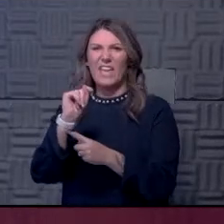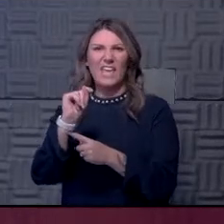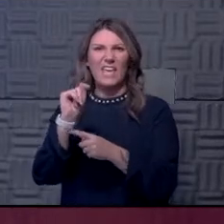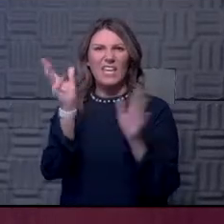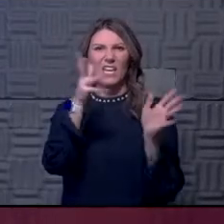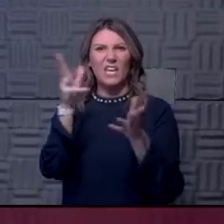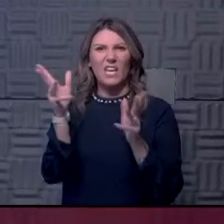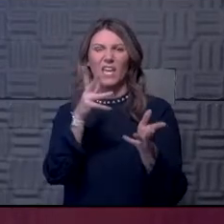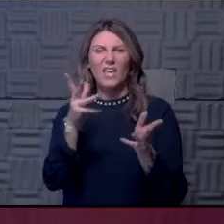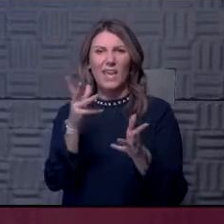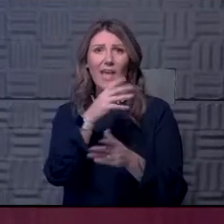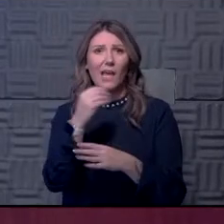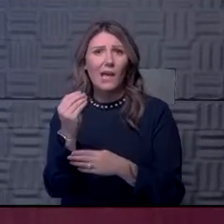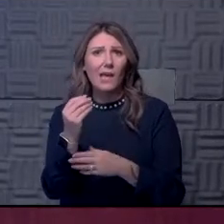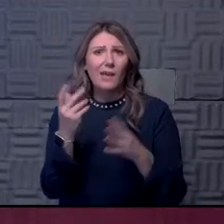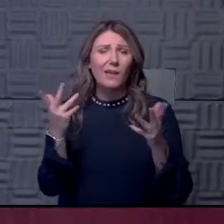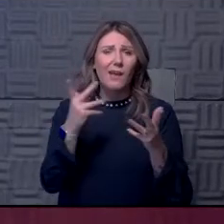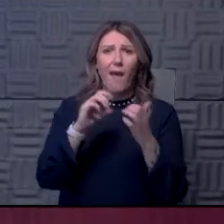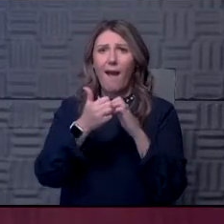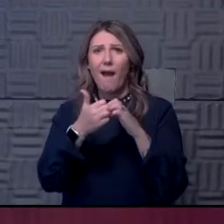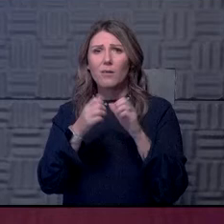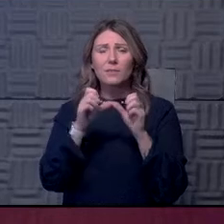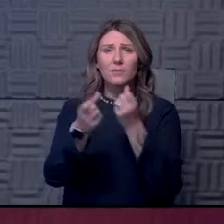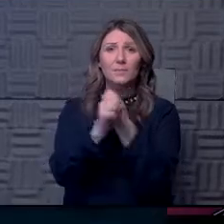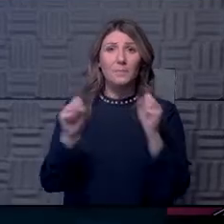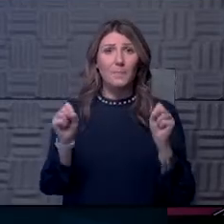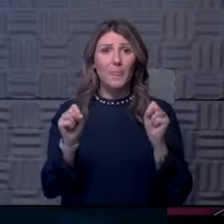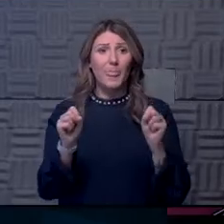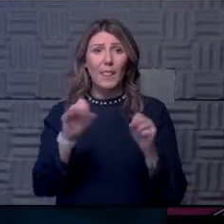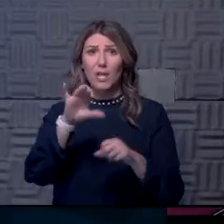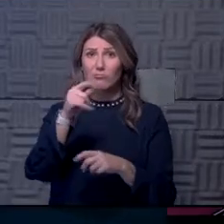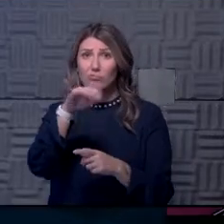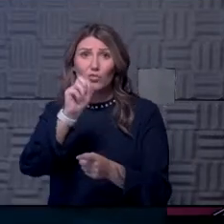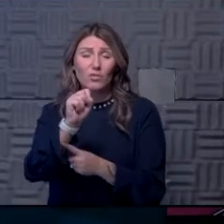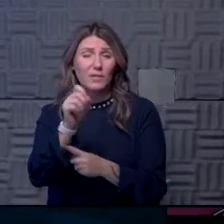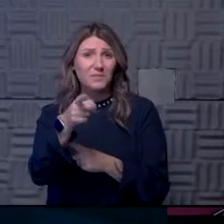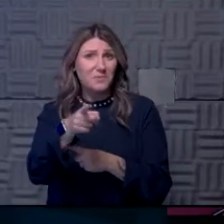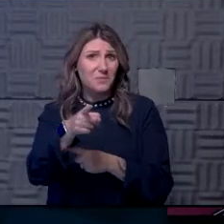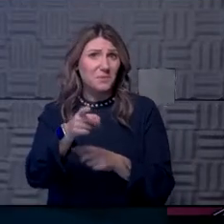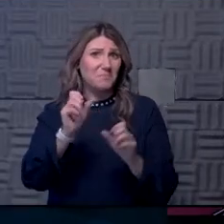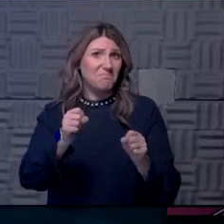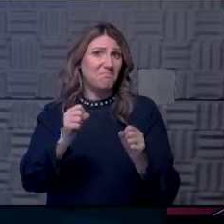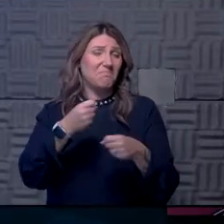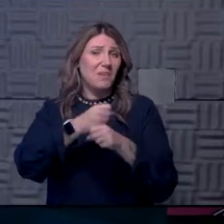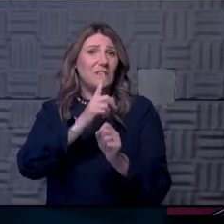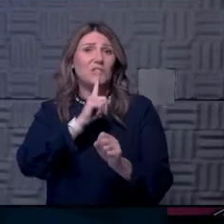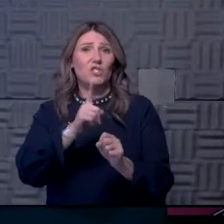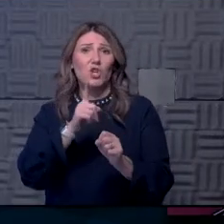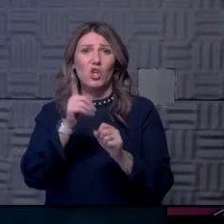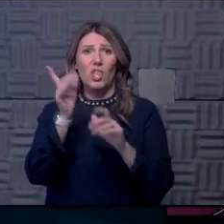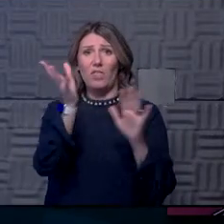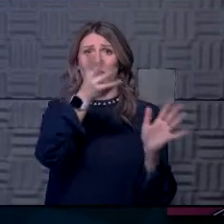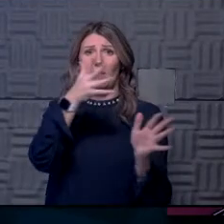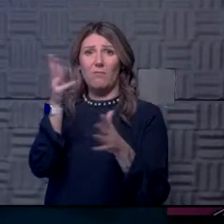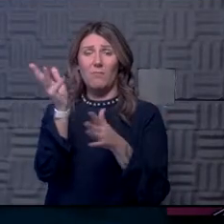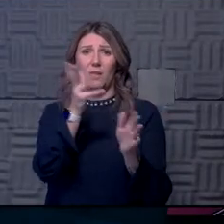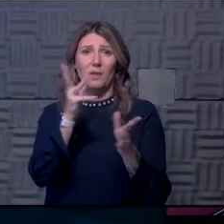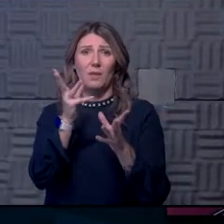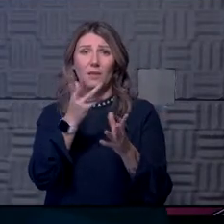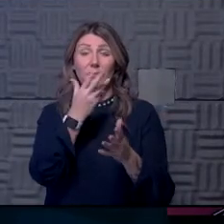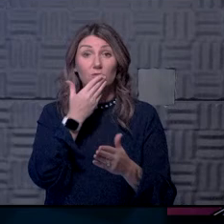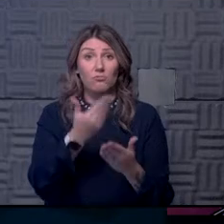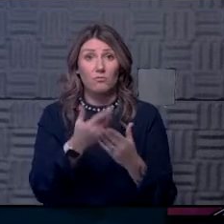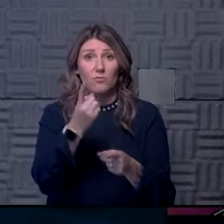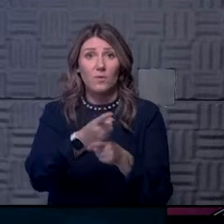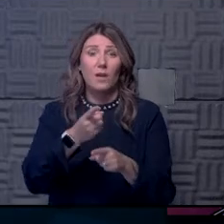I think you may have walked through the field house a little bit with the team. Maybe you can comment on that. I think we reassured ourselves the ventilation is, the air movement is